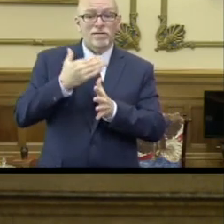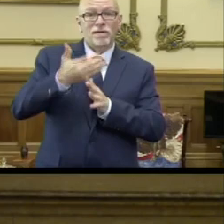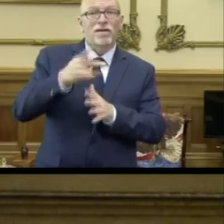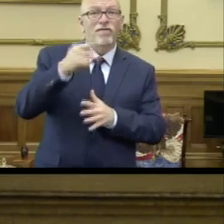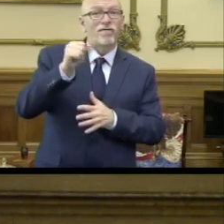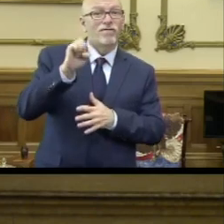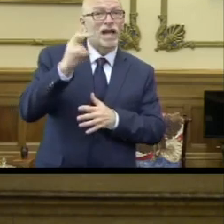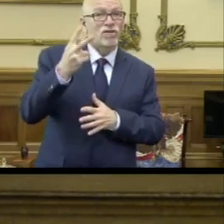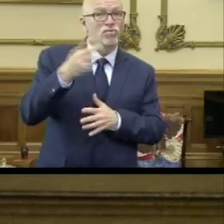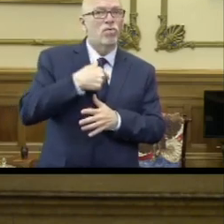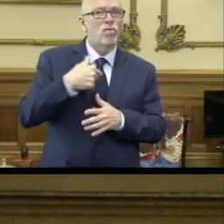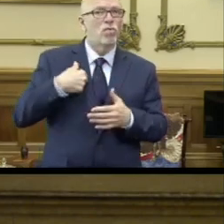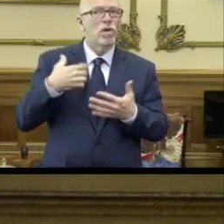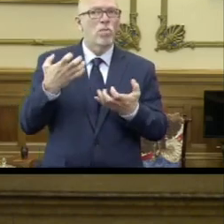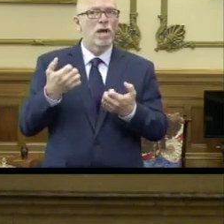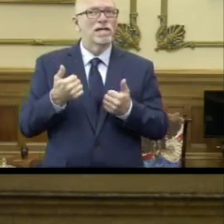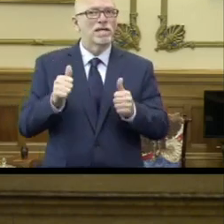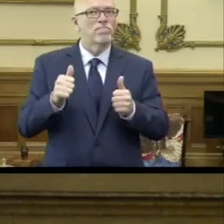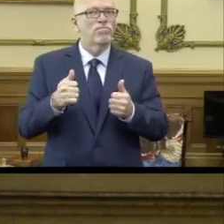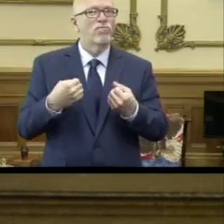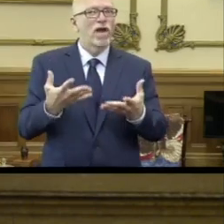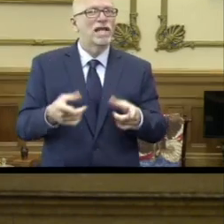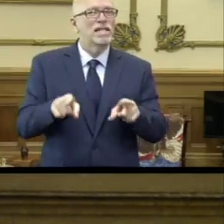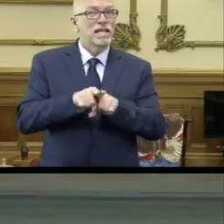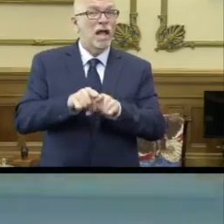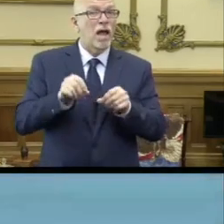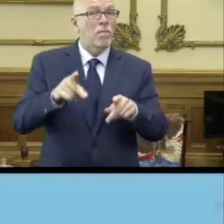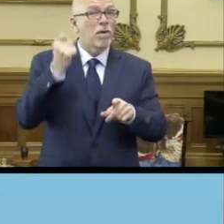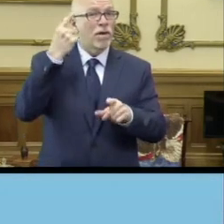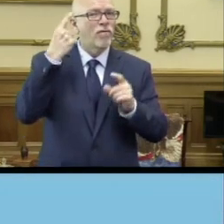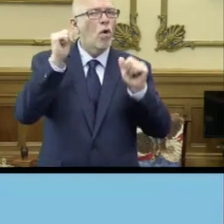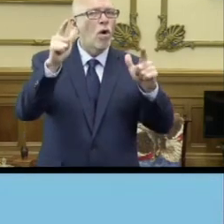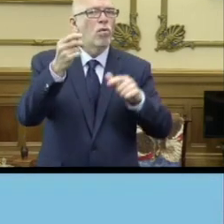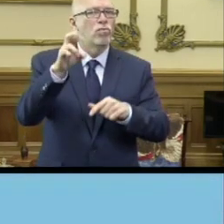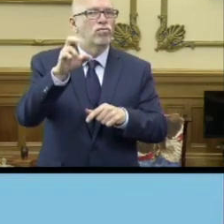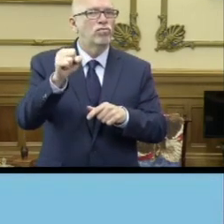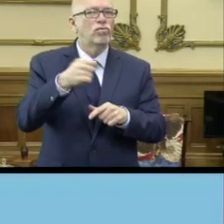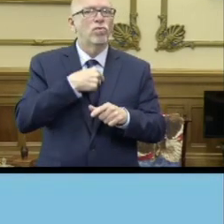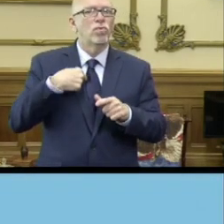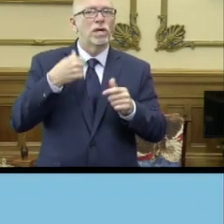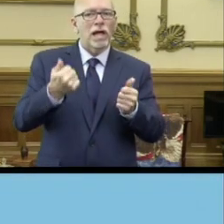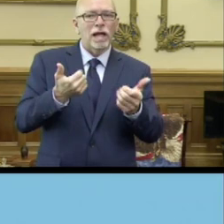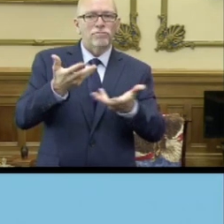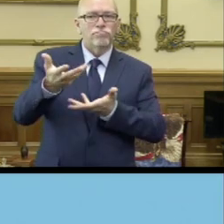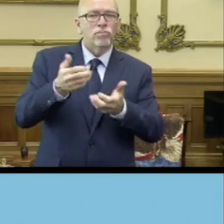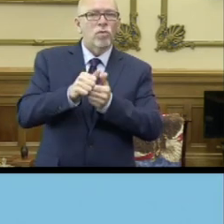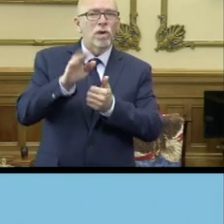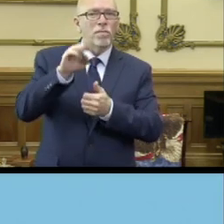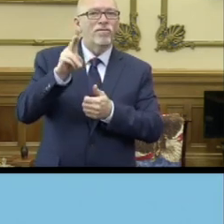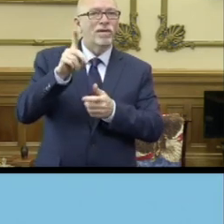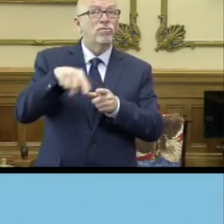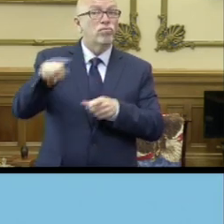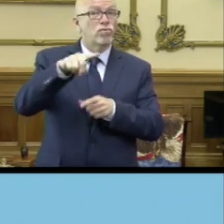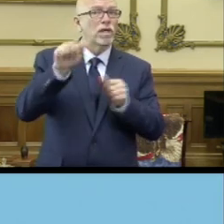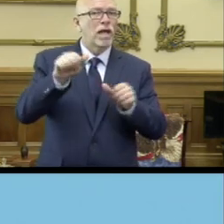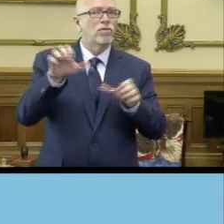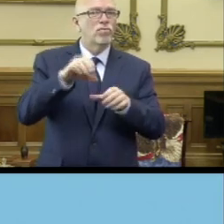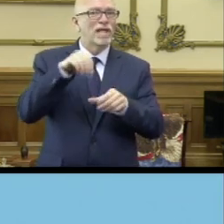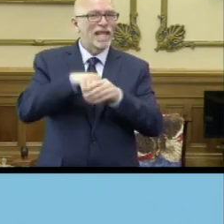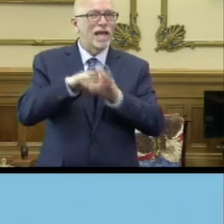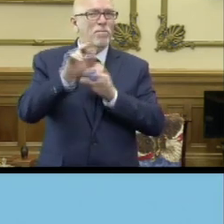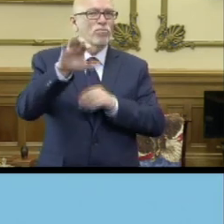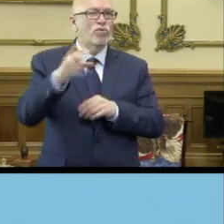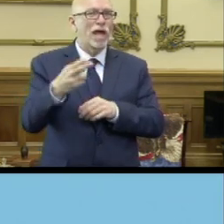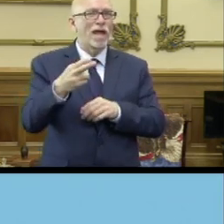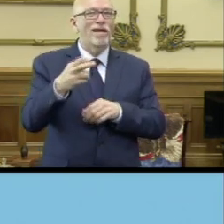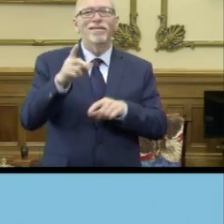we have an intent to provide that same opportunity to all Hoosiers to do the transactions with the BMV that you can only do in a branch,